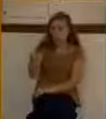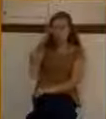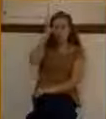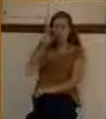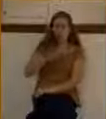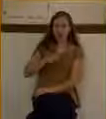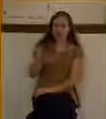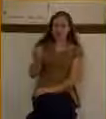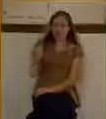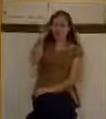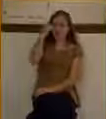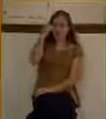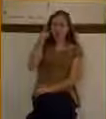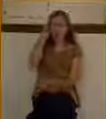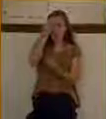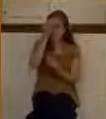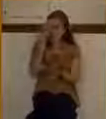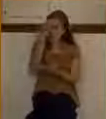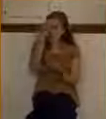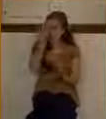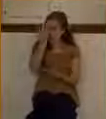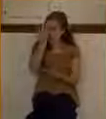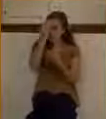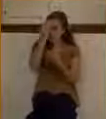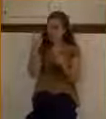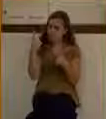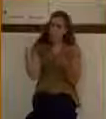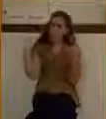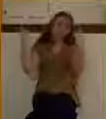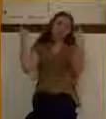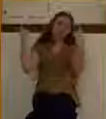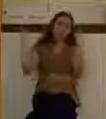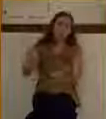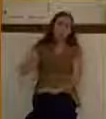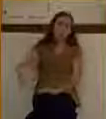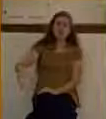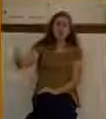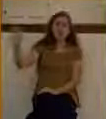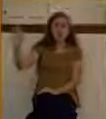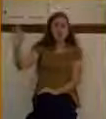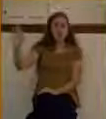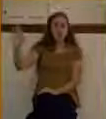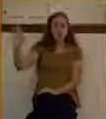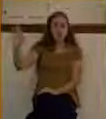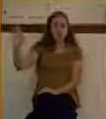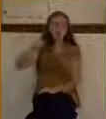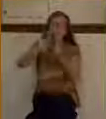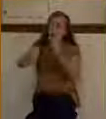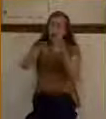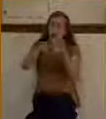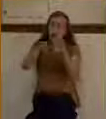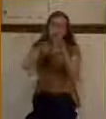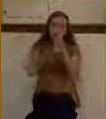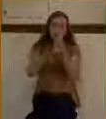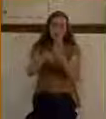that he obeyed all the commandments from his youth. And that was an answer that was full of darkness, full of